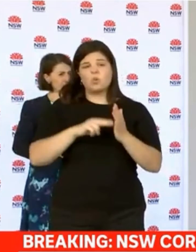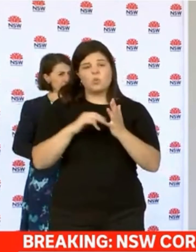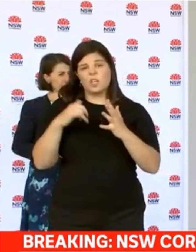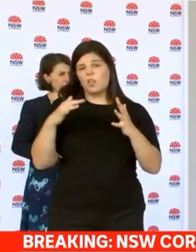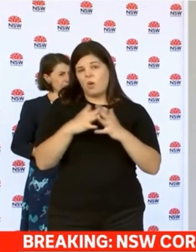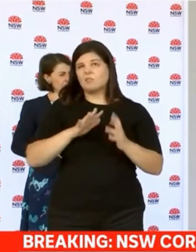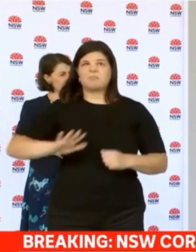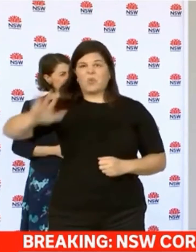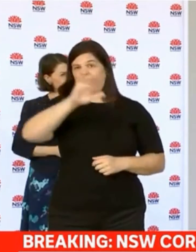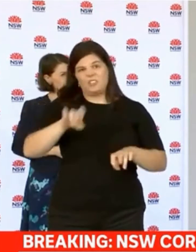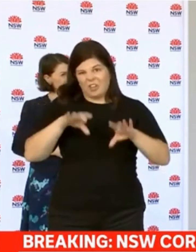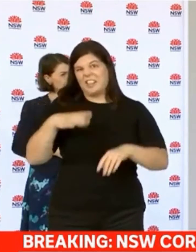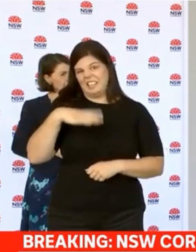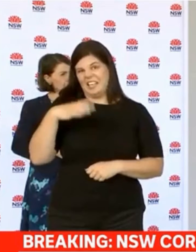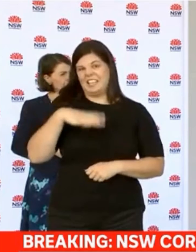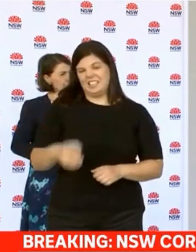New South Wales.